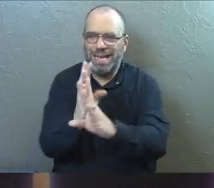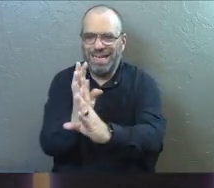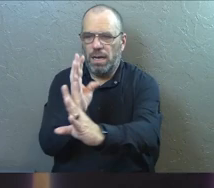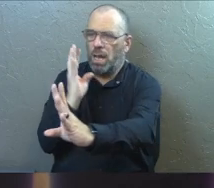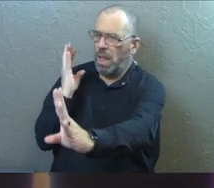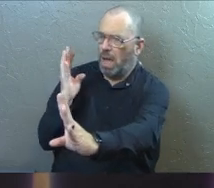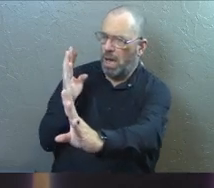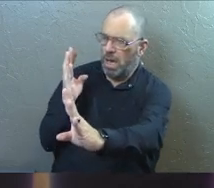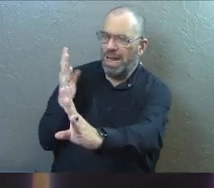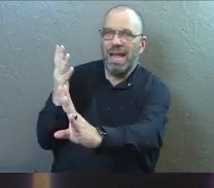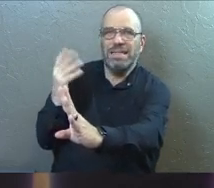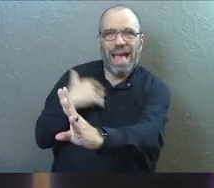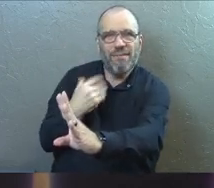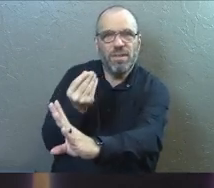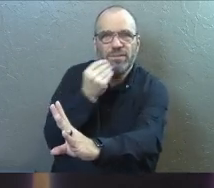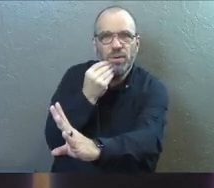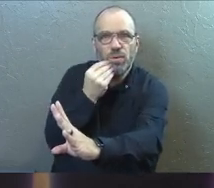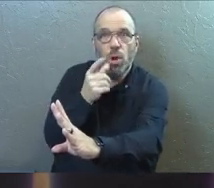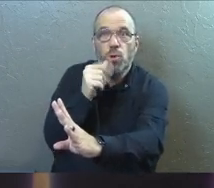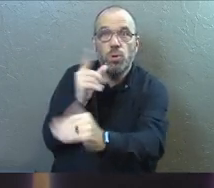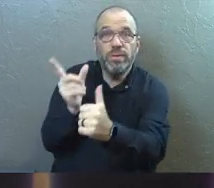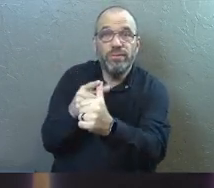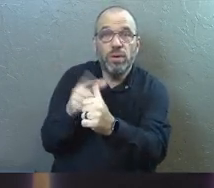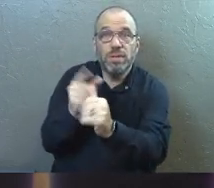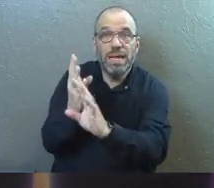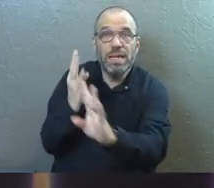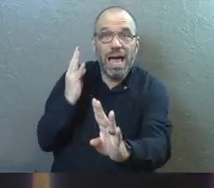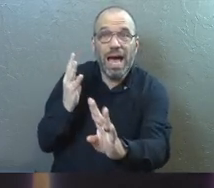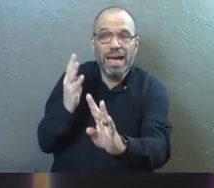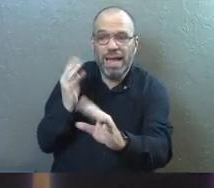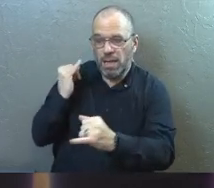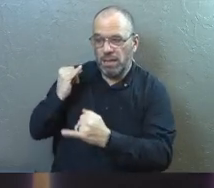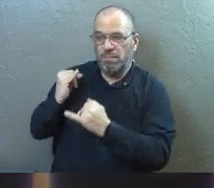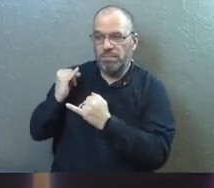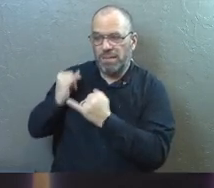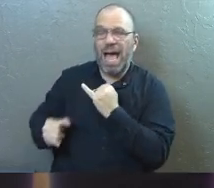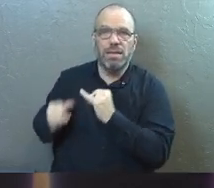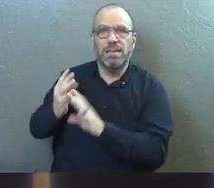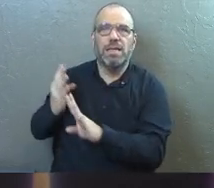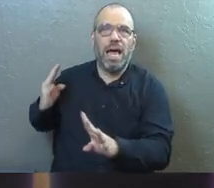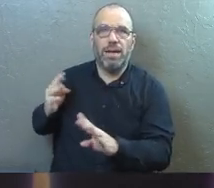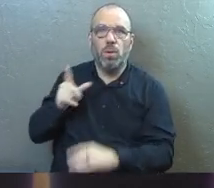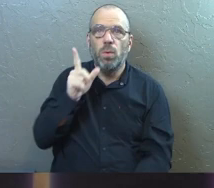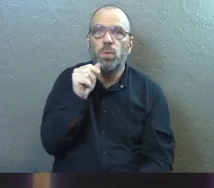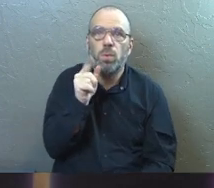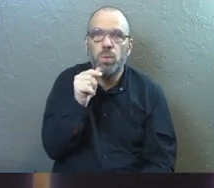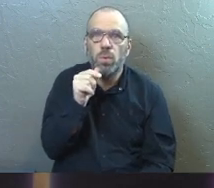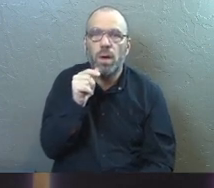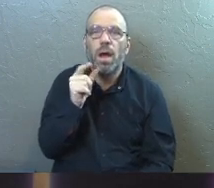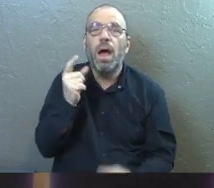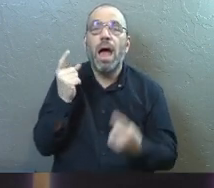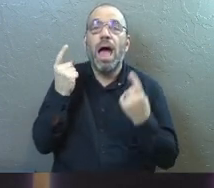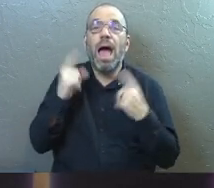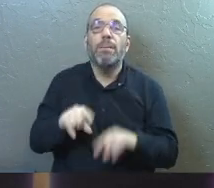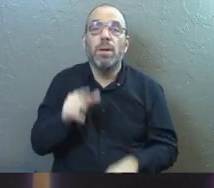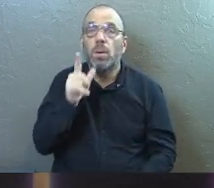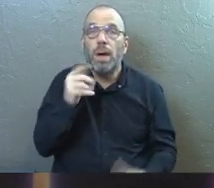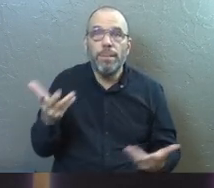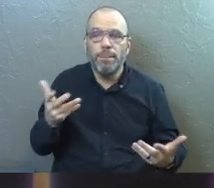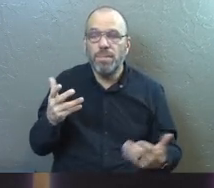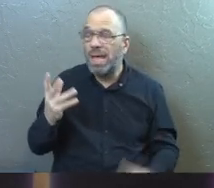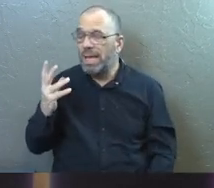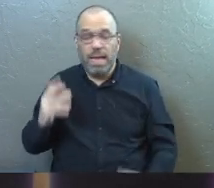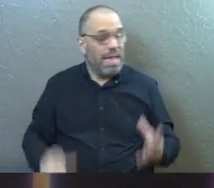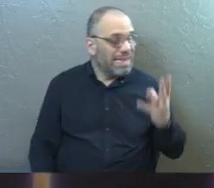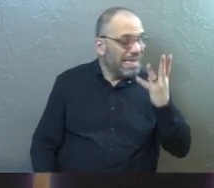in order to get the food. And who goes first in line and who goes later? What was happening here is